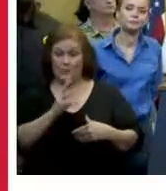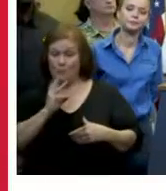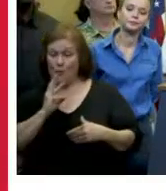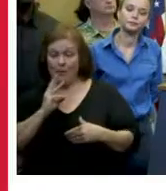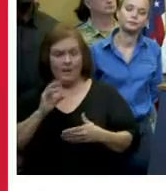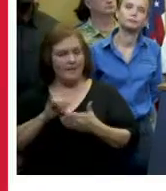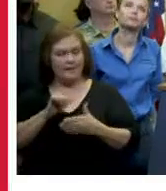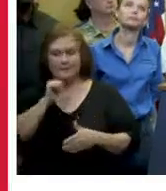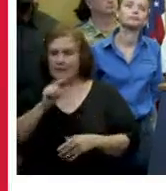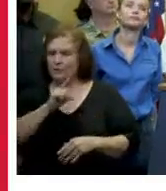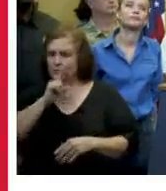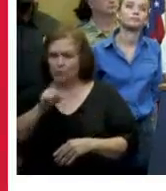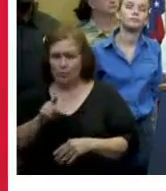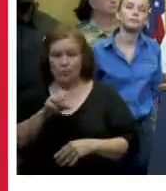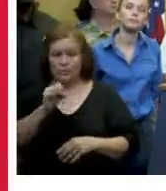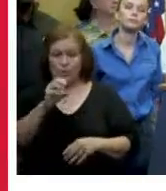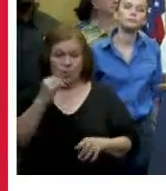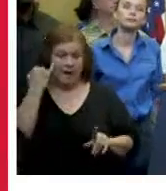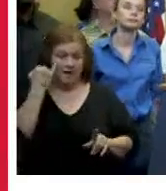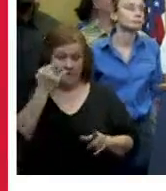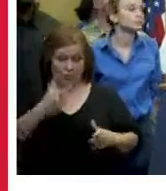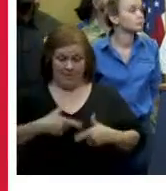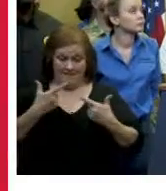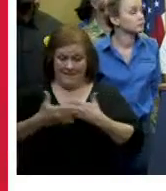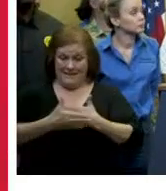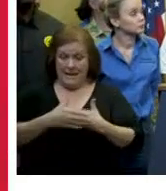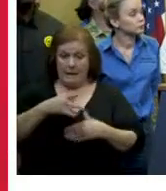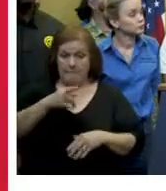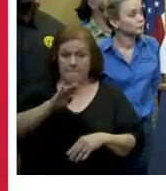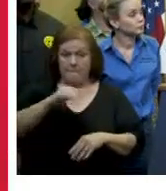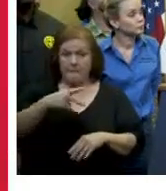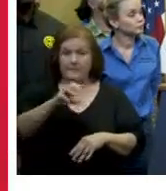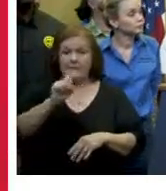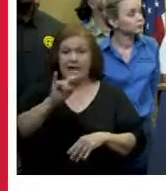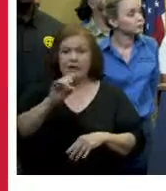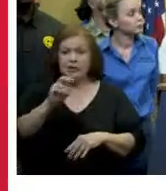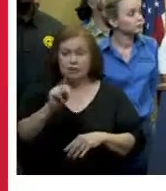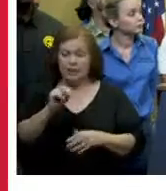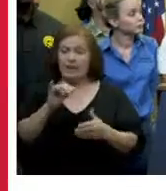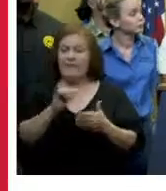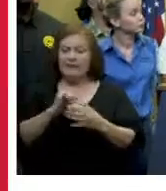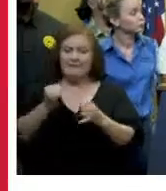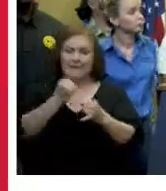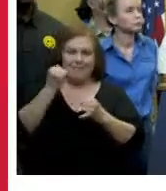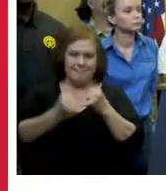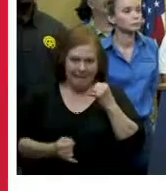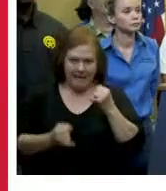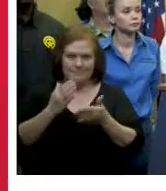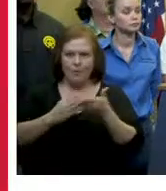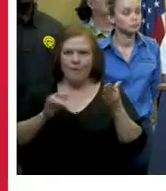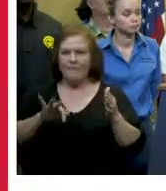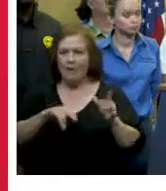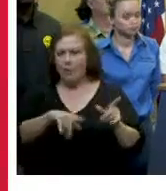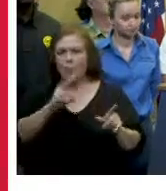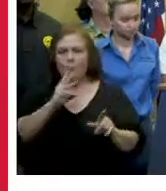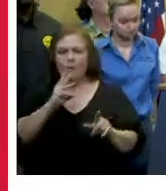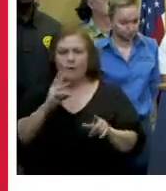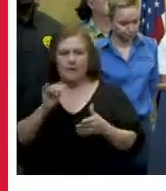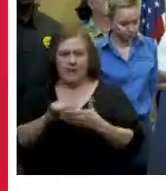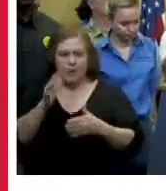that is not true so if you live near a pump station you your water will be the laws to be drained thank you